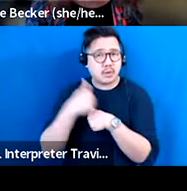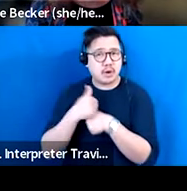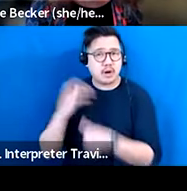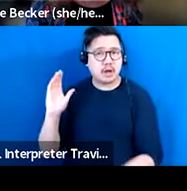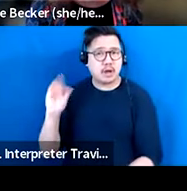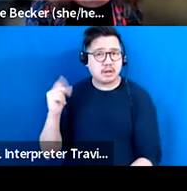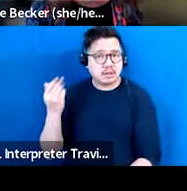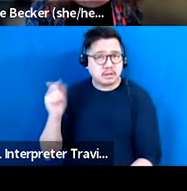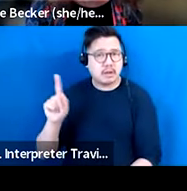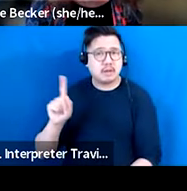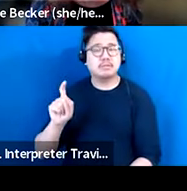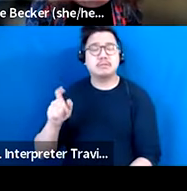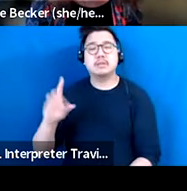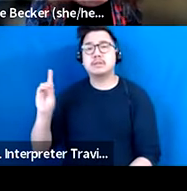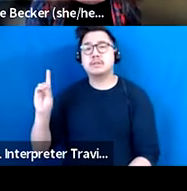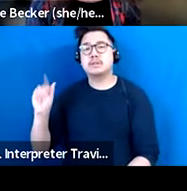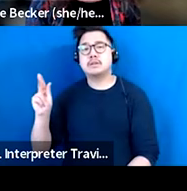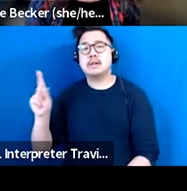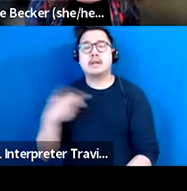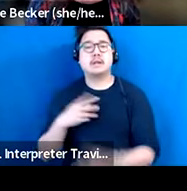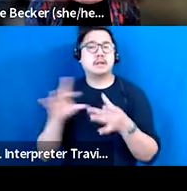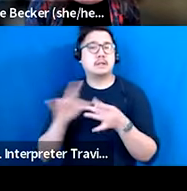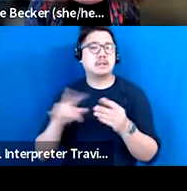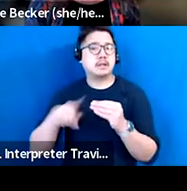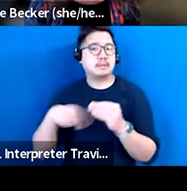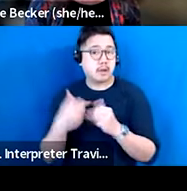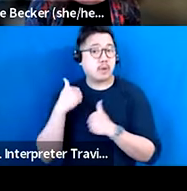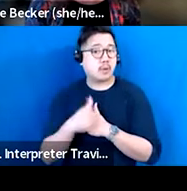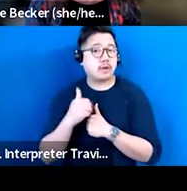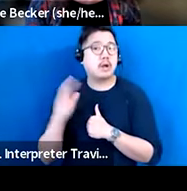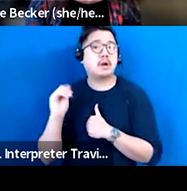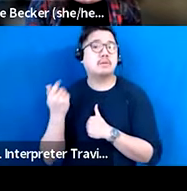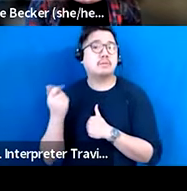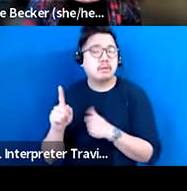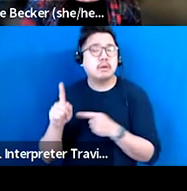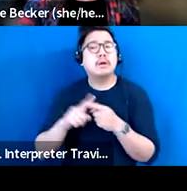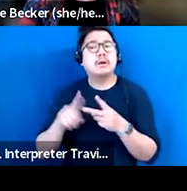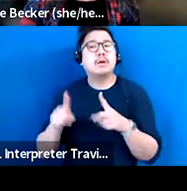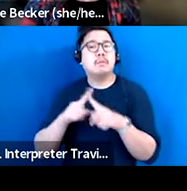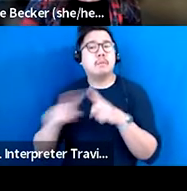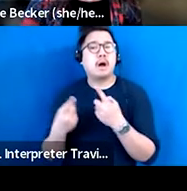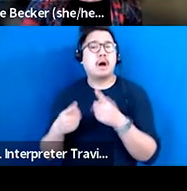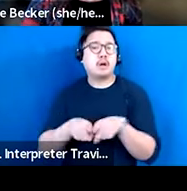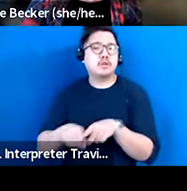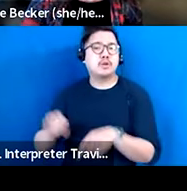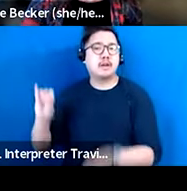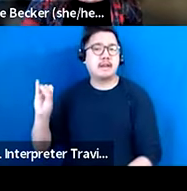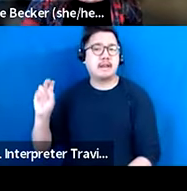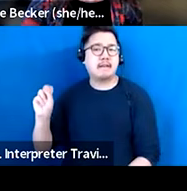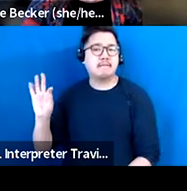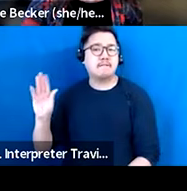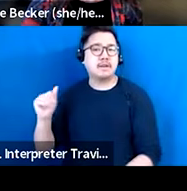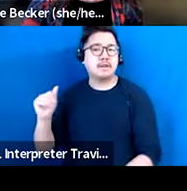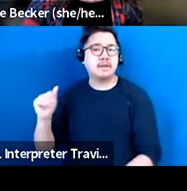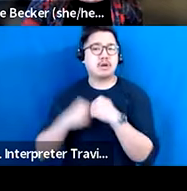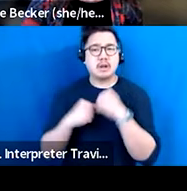about risk capital and infrastructure investment. Not necessarily bricks and mortar, but infrastructure that is going to